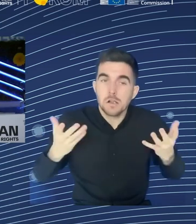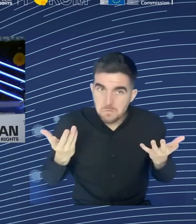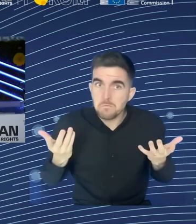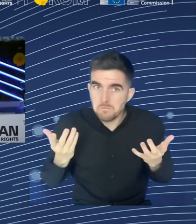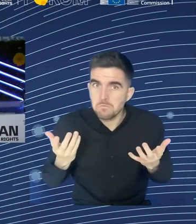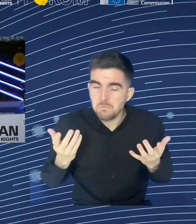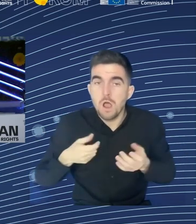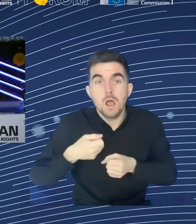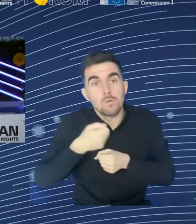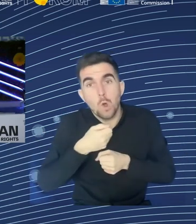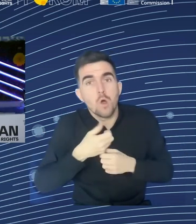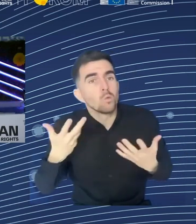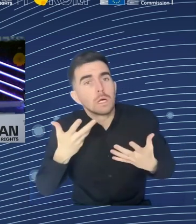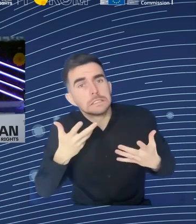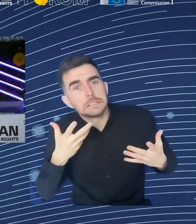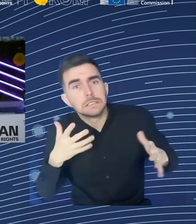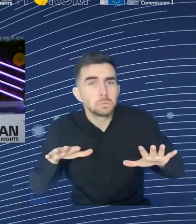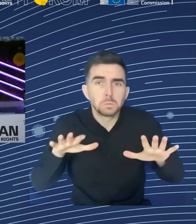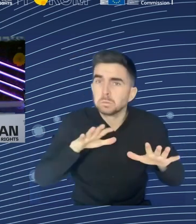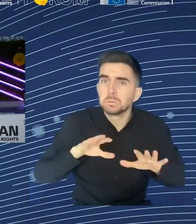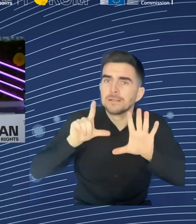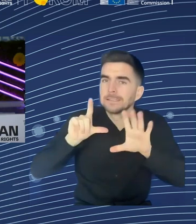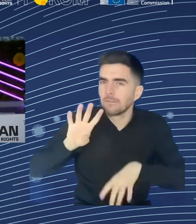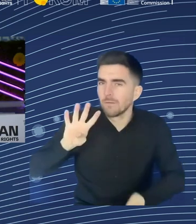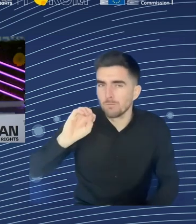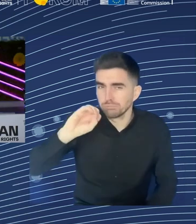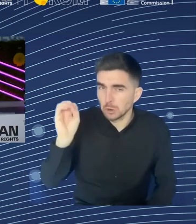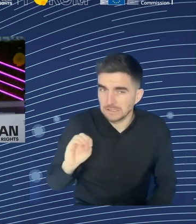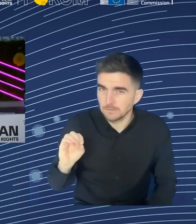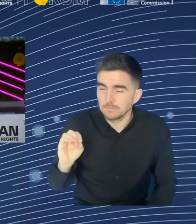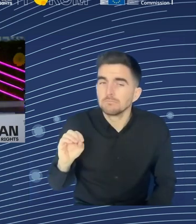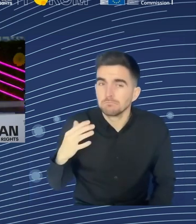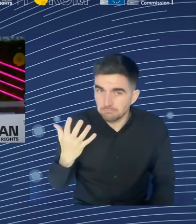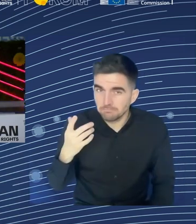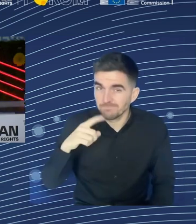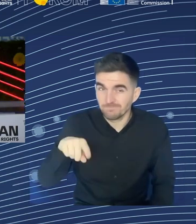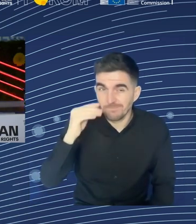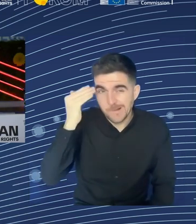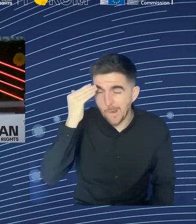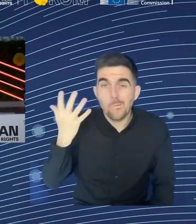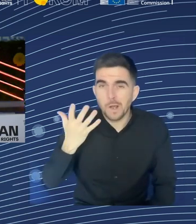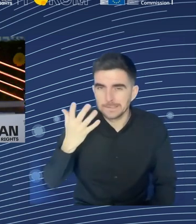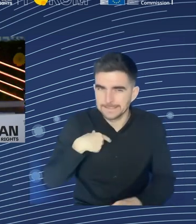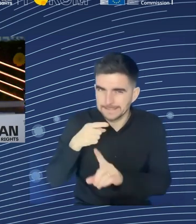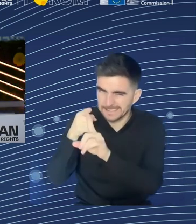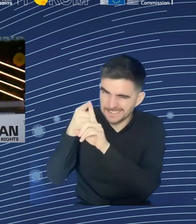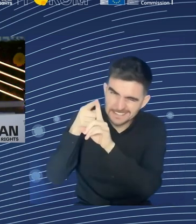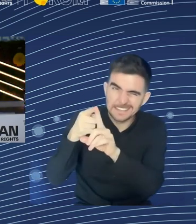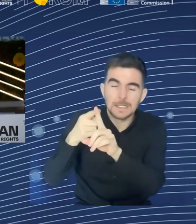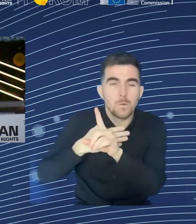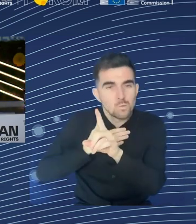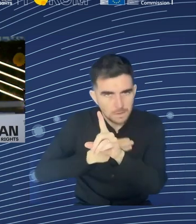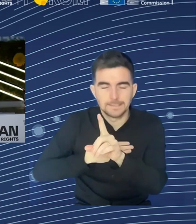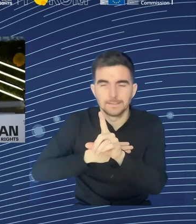% employment rate by 2030. And so we are really going faster than expected in this direction.